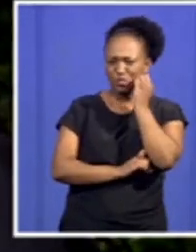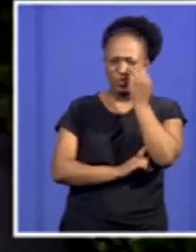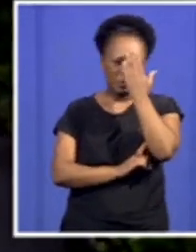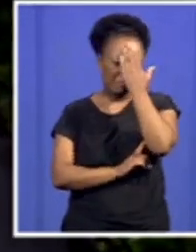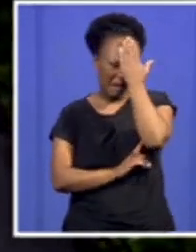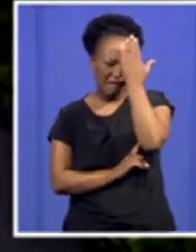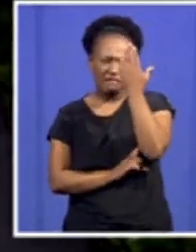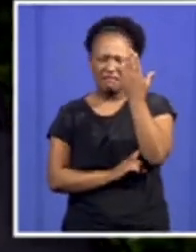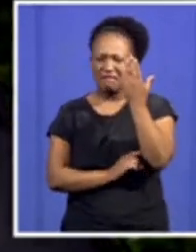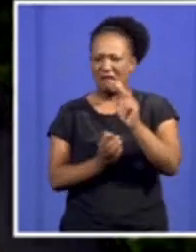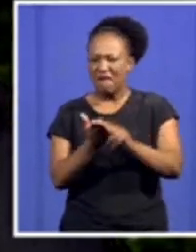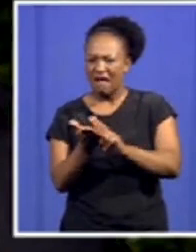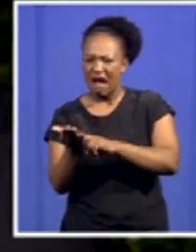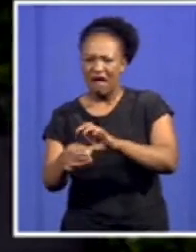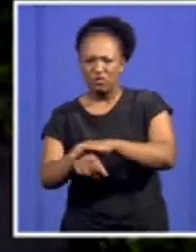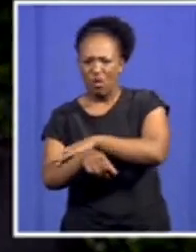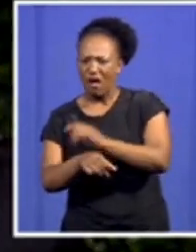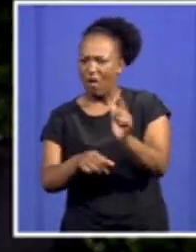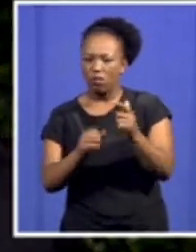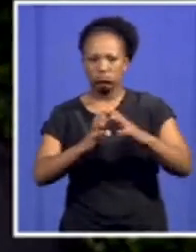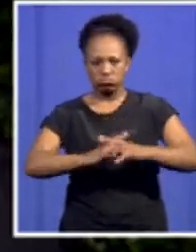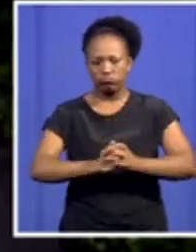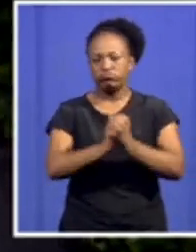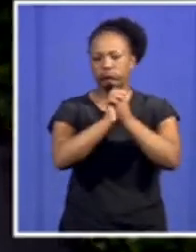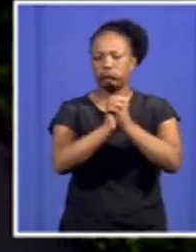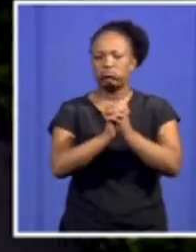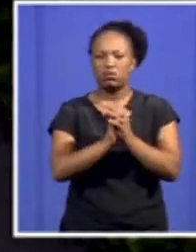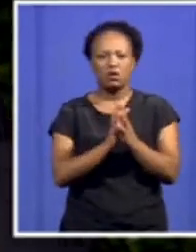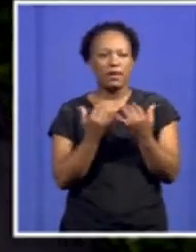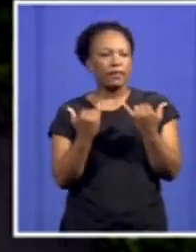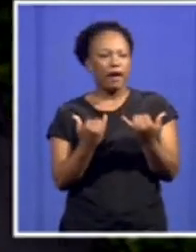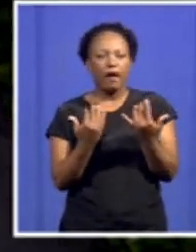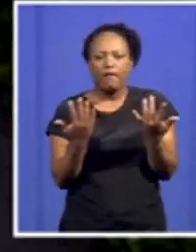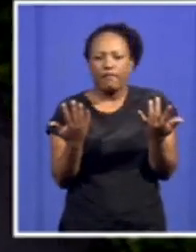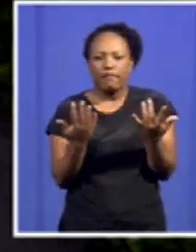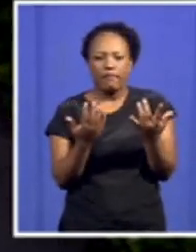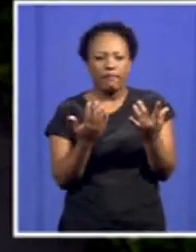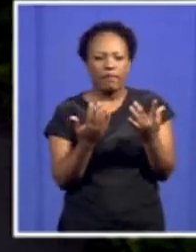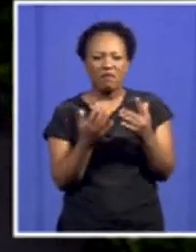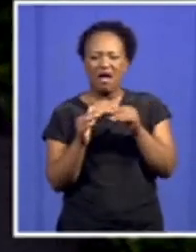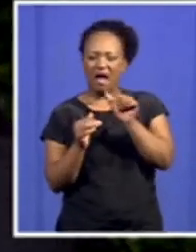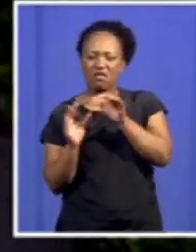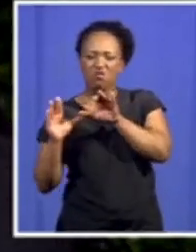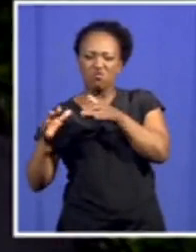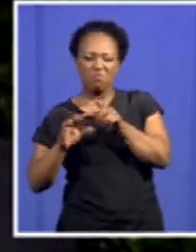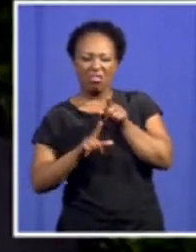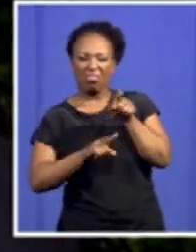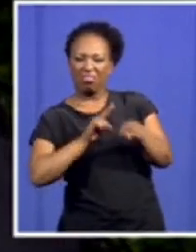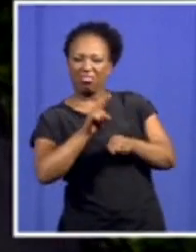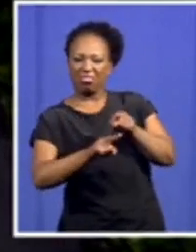people. It can't be that at this time tribalism. It's ugly head and a state